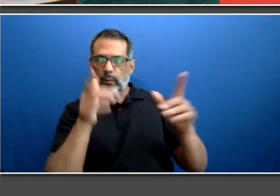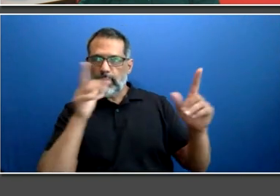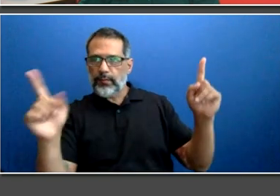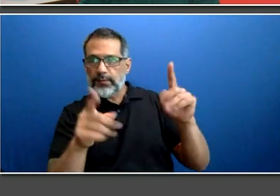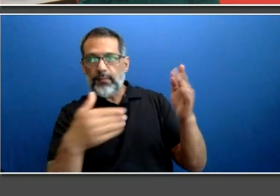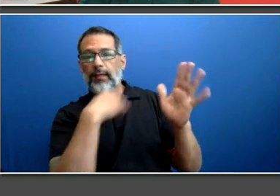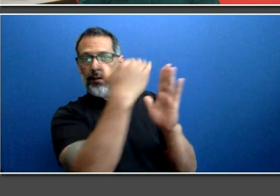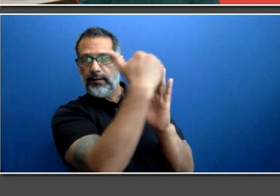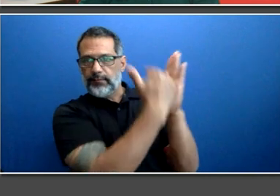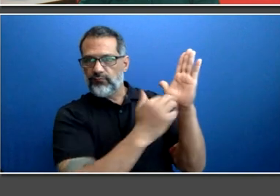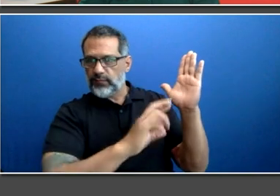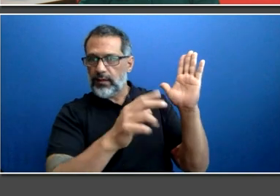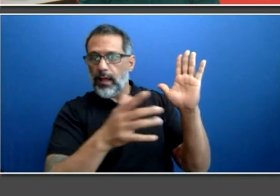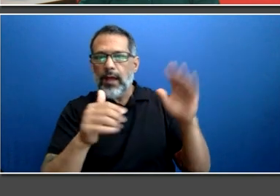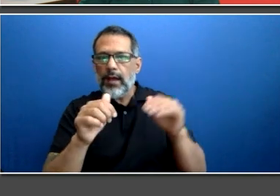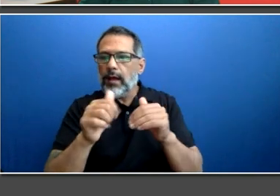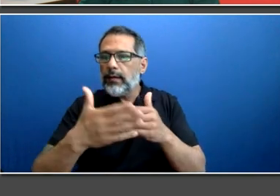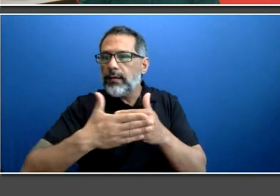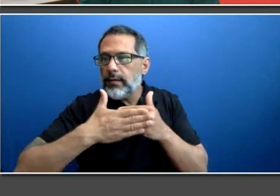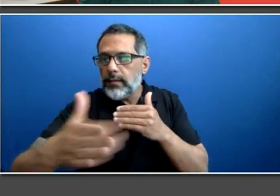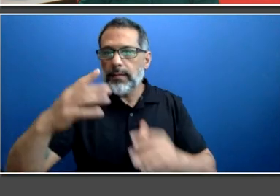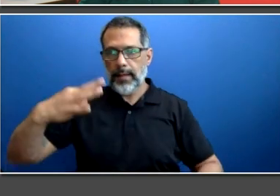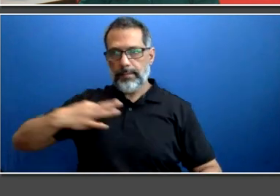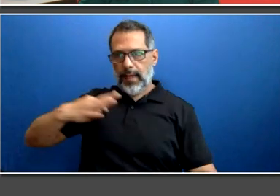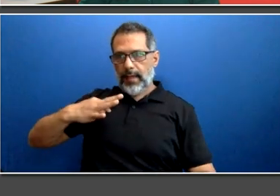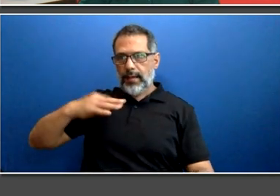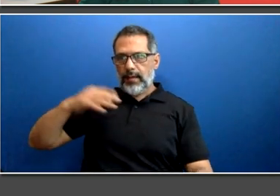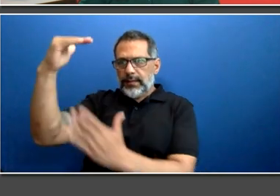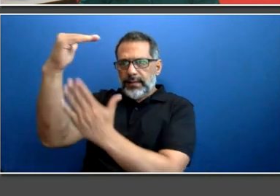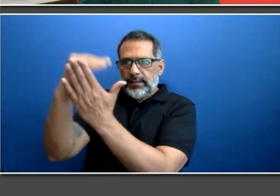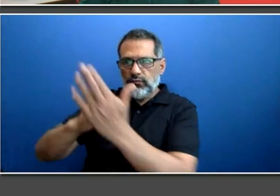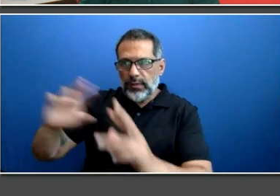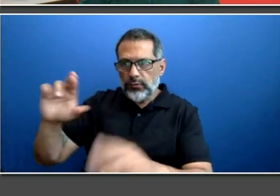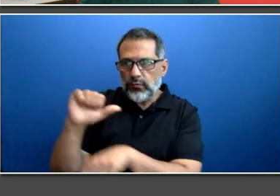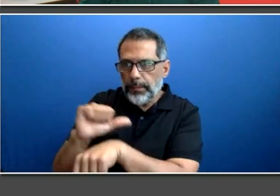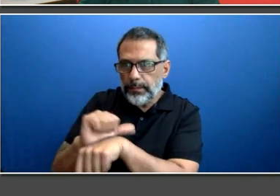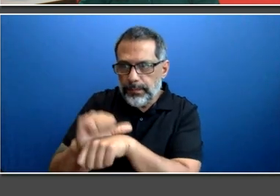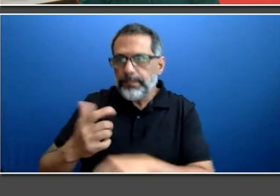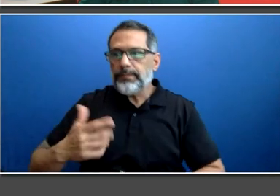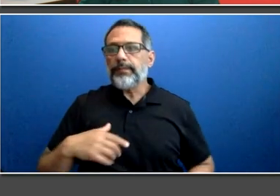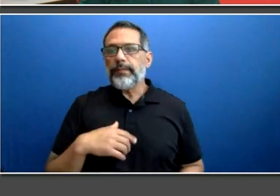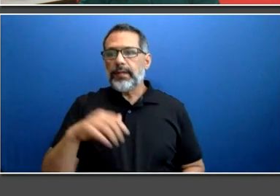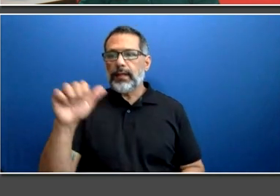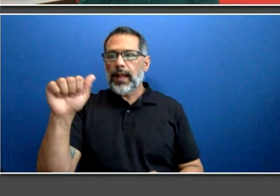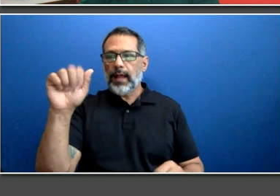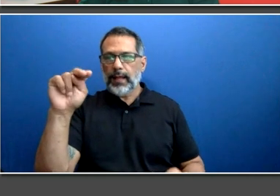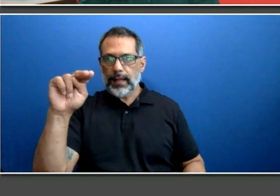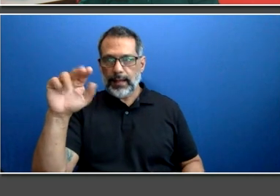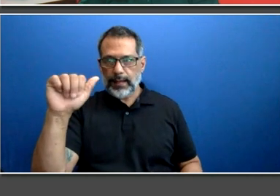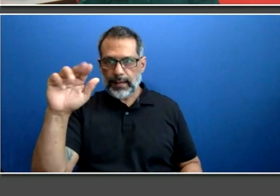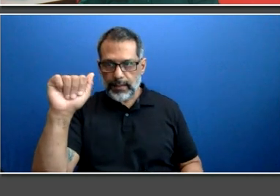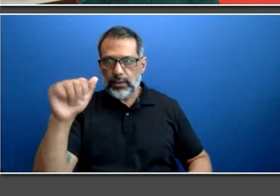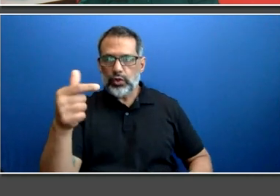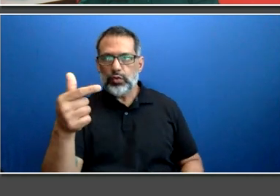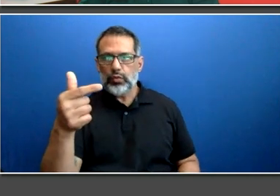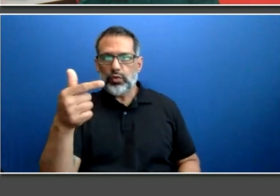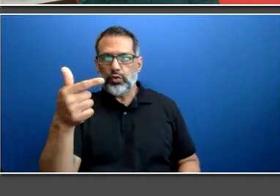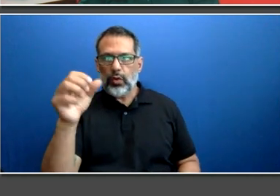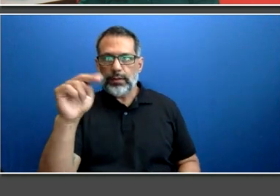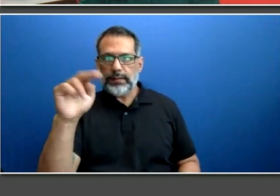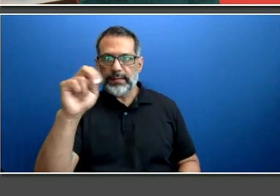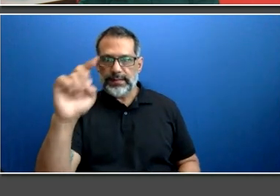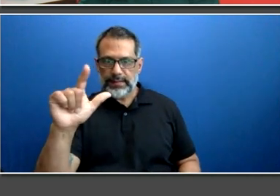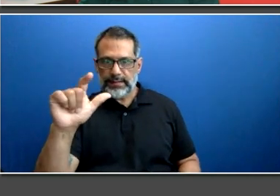Andrea Gonzalez, a civil engineering technologist, will speak to the technical roles of the TTC and share her career journey.